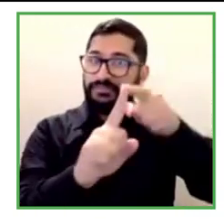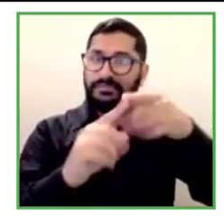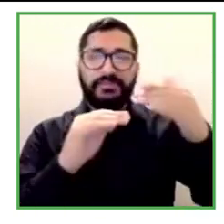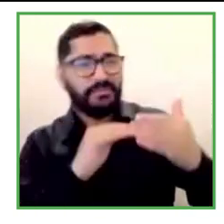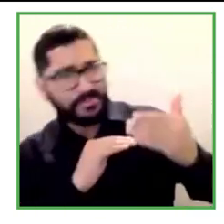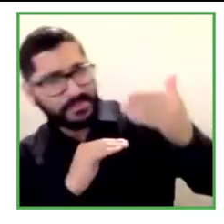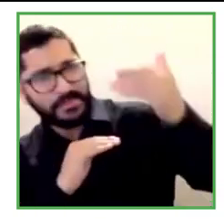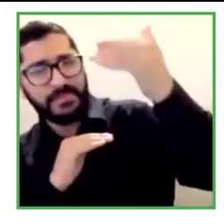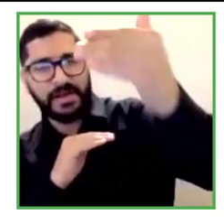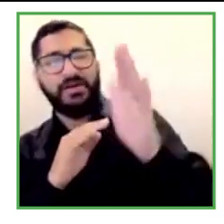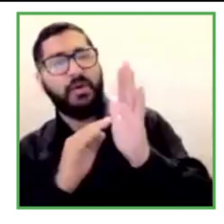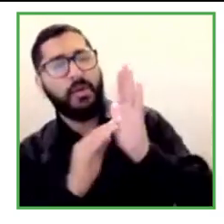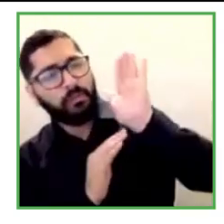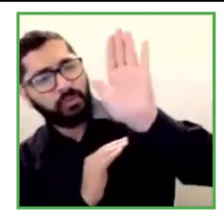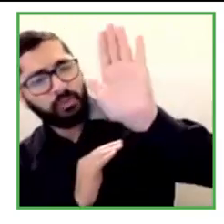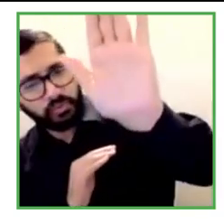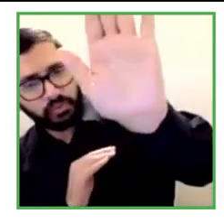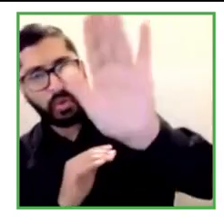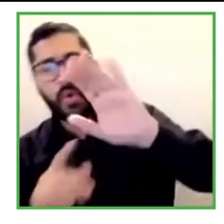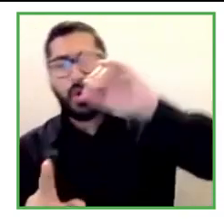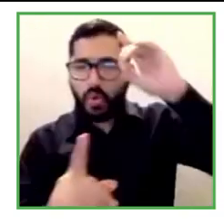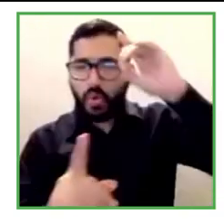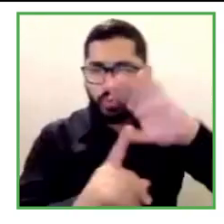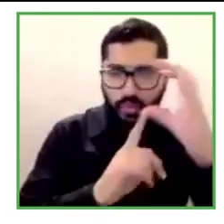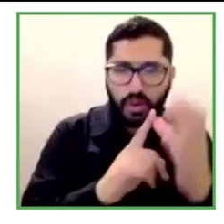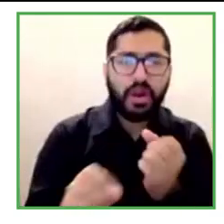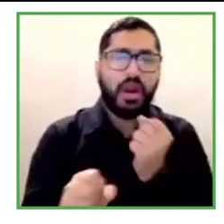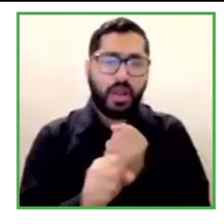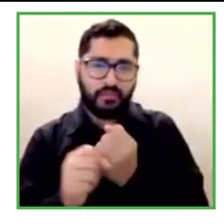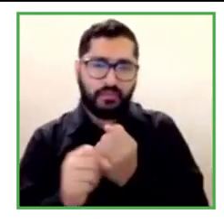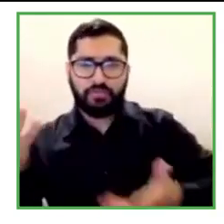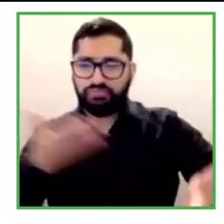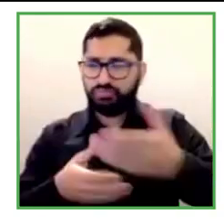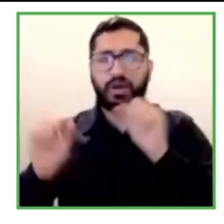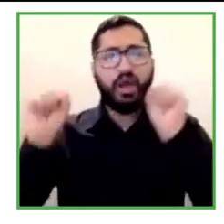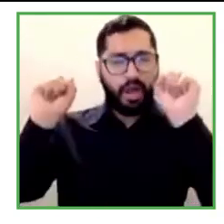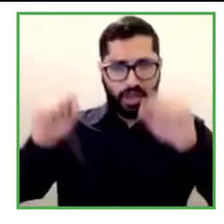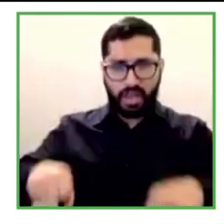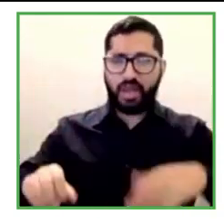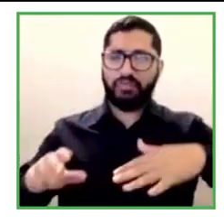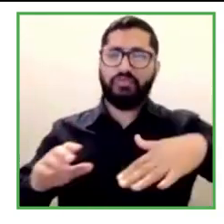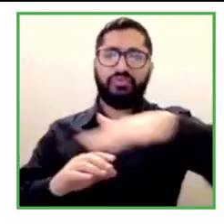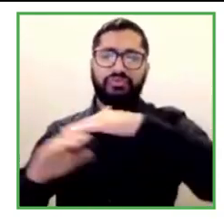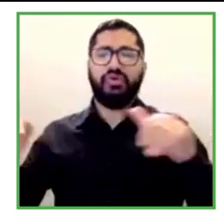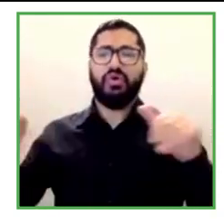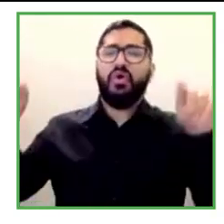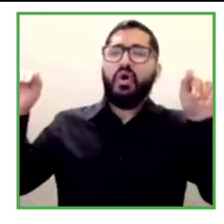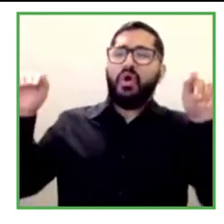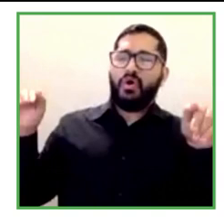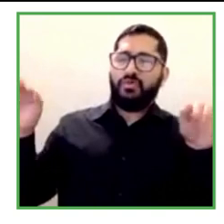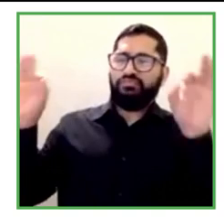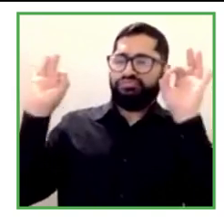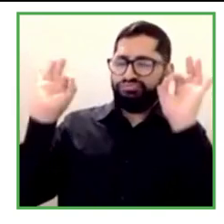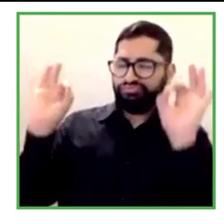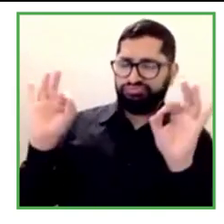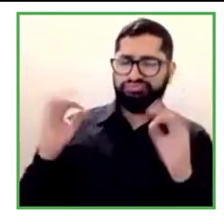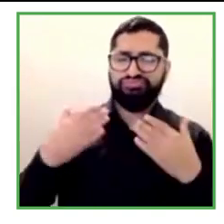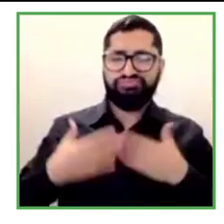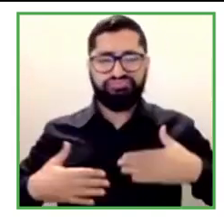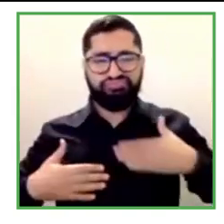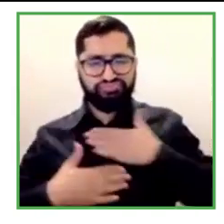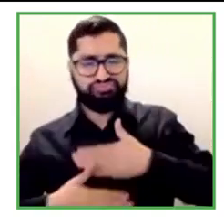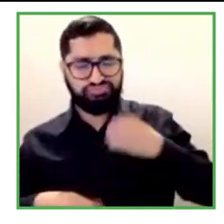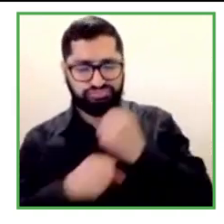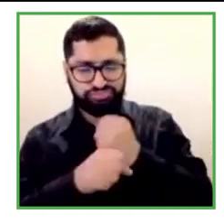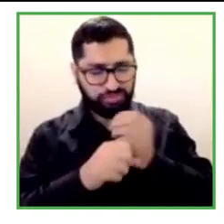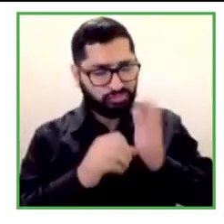go. That's our future path, flexible work that lets the employee work continue with